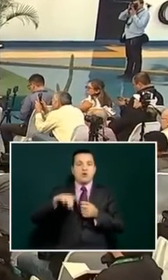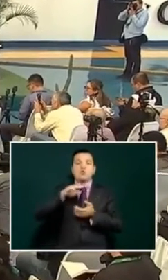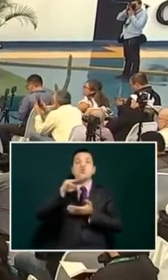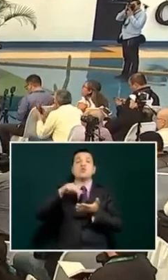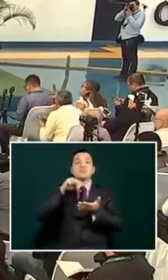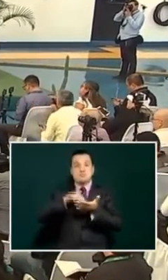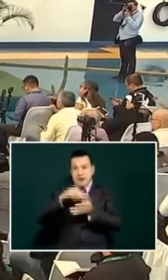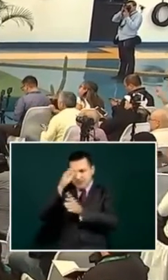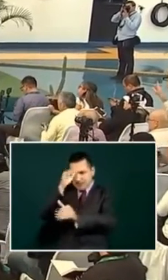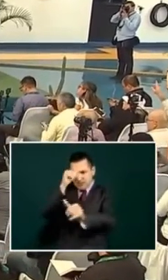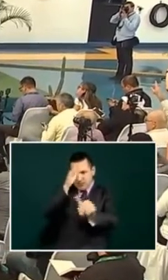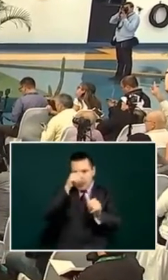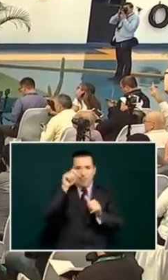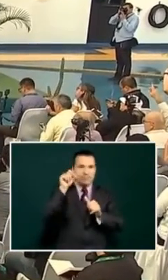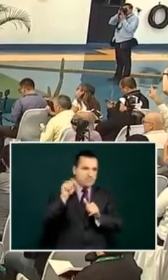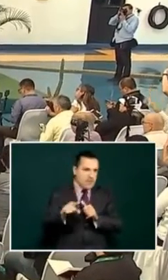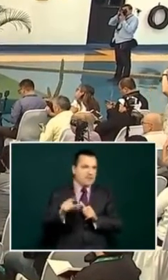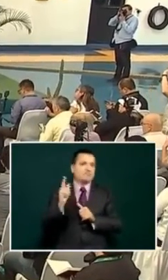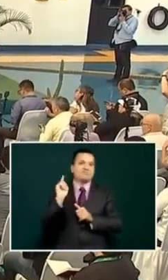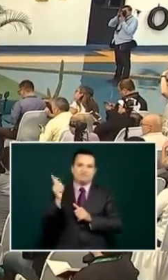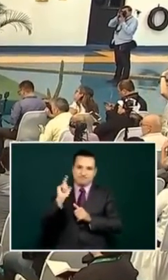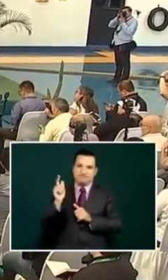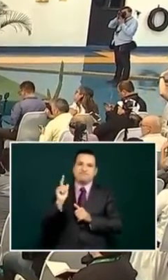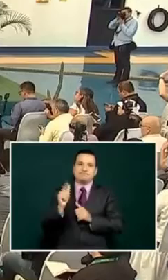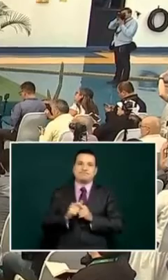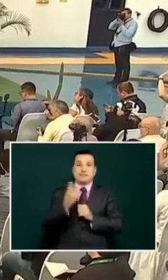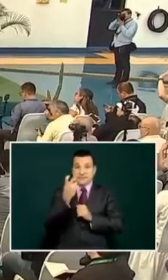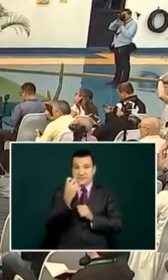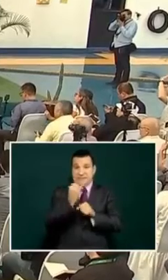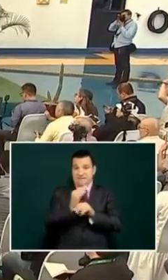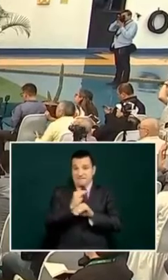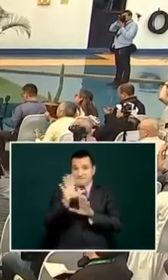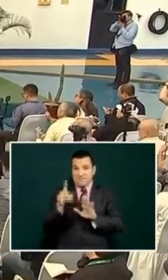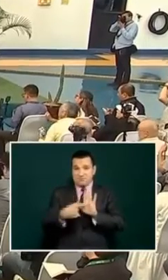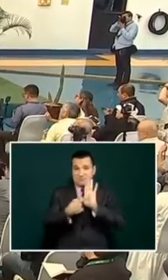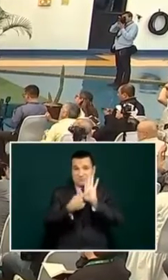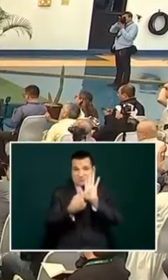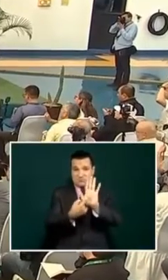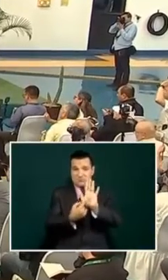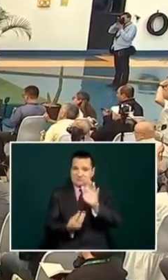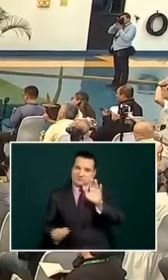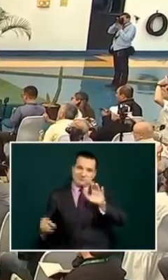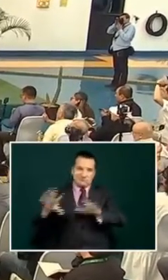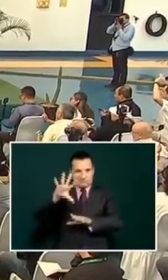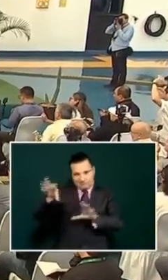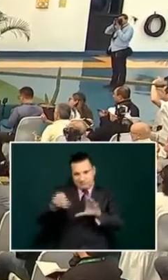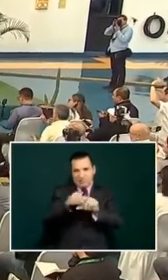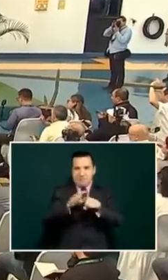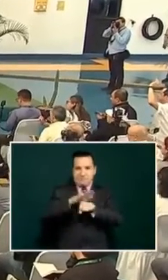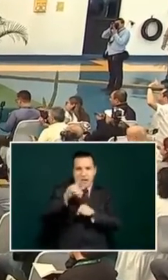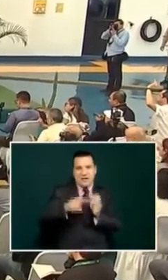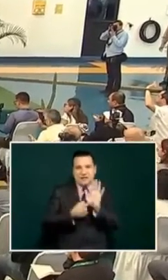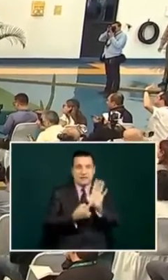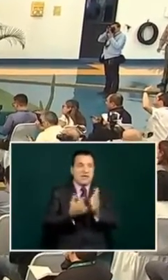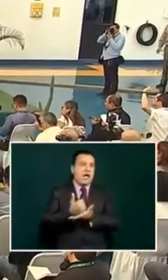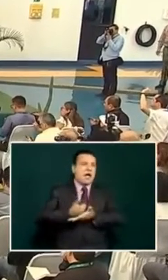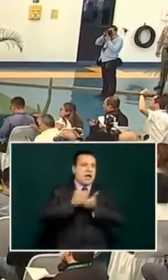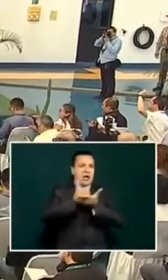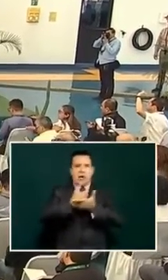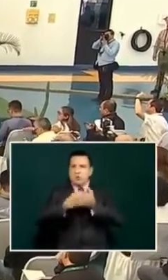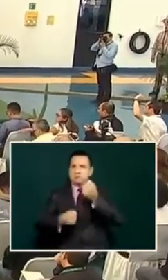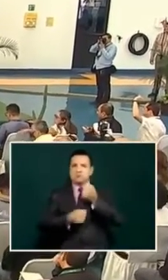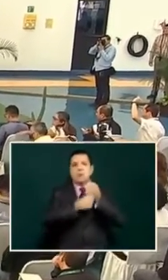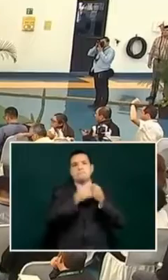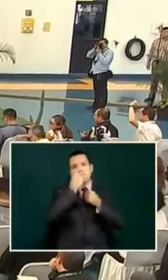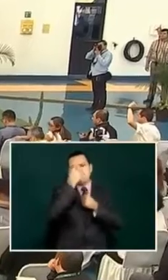and municipalities this is just an information that's complementary that helps